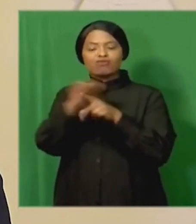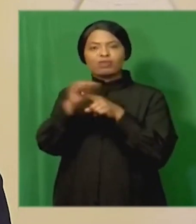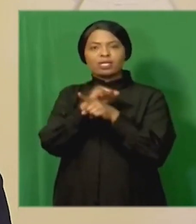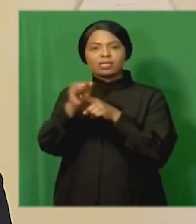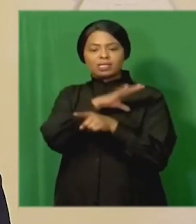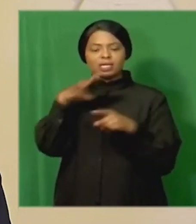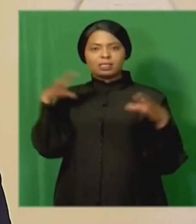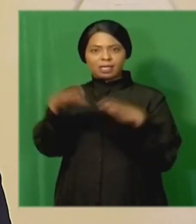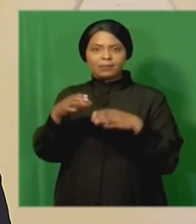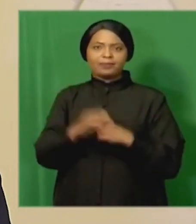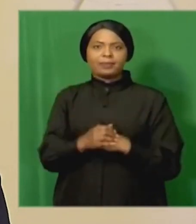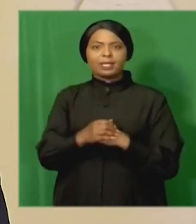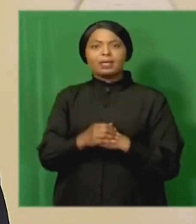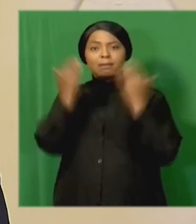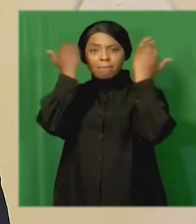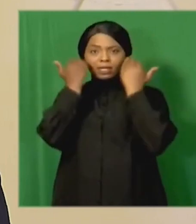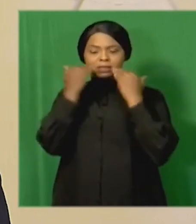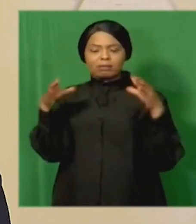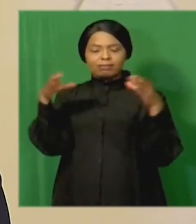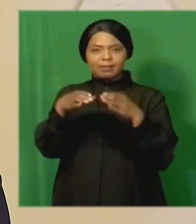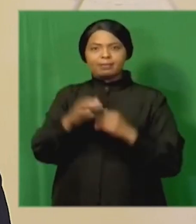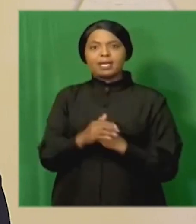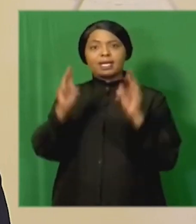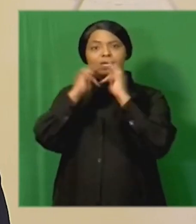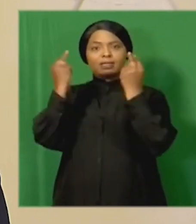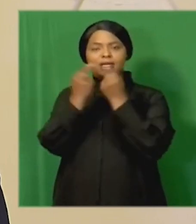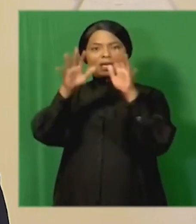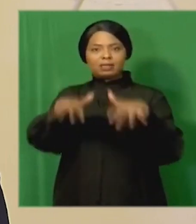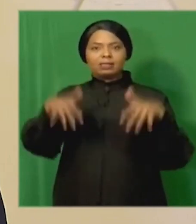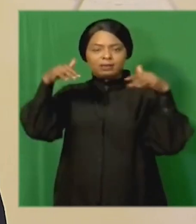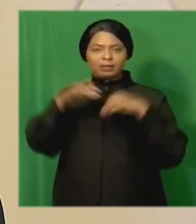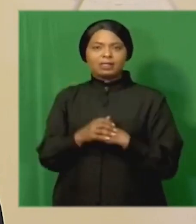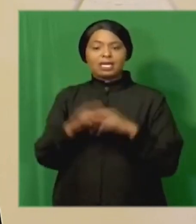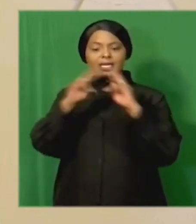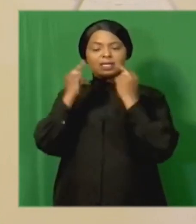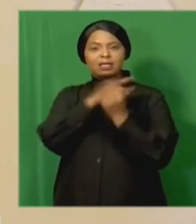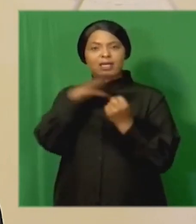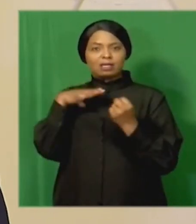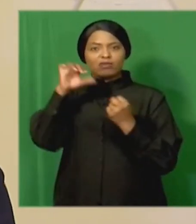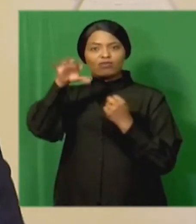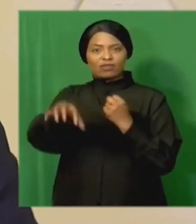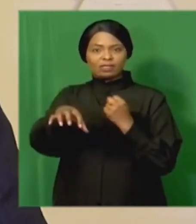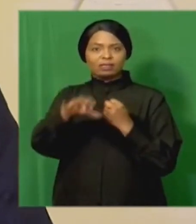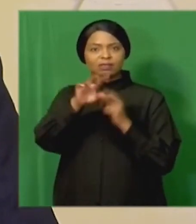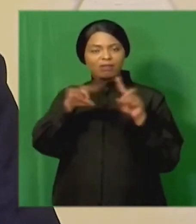Magistrates Commission the National Assembly the National Council of Provinces